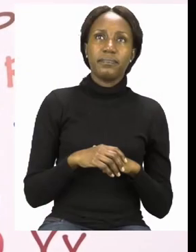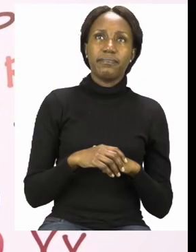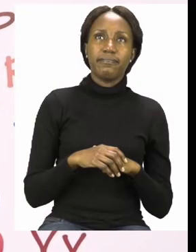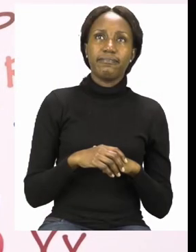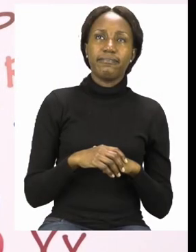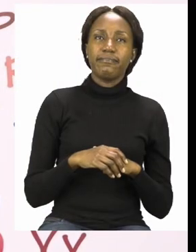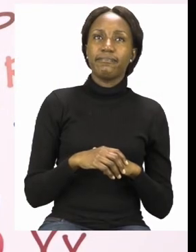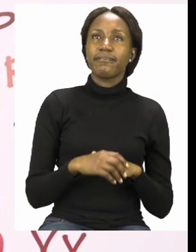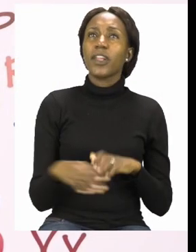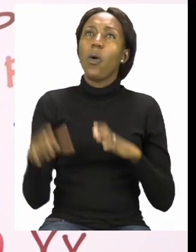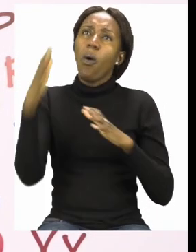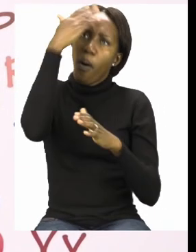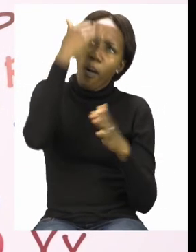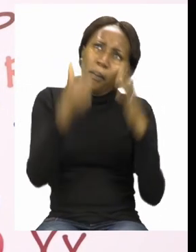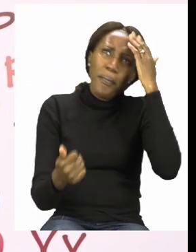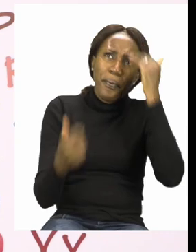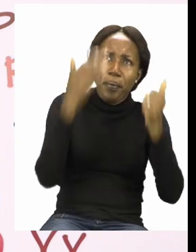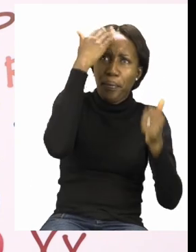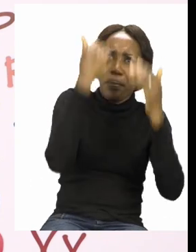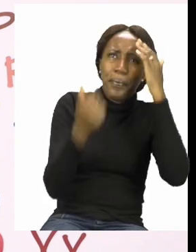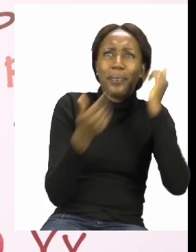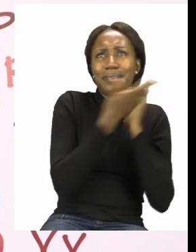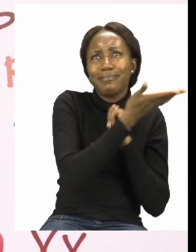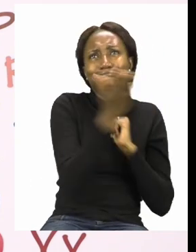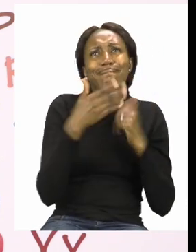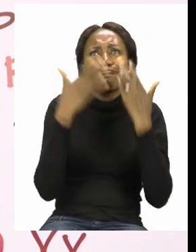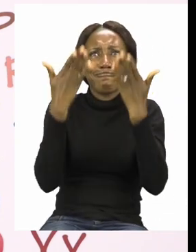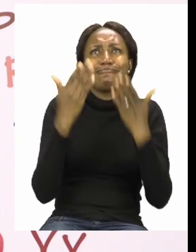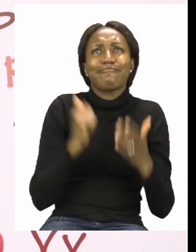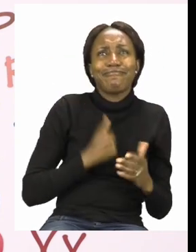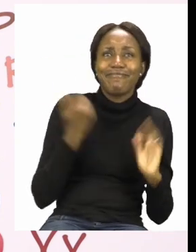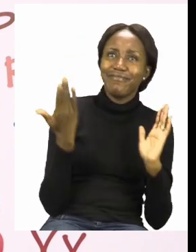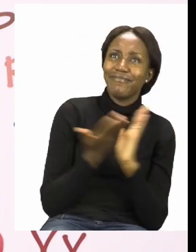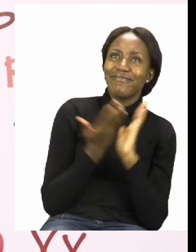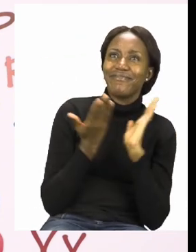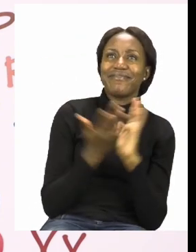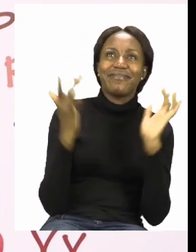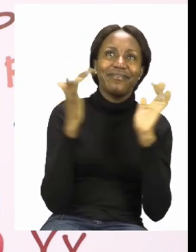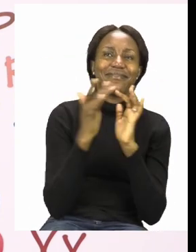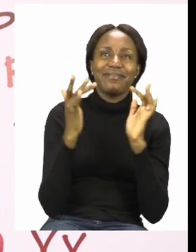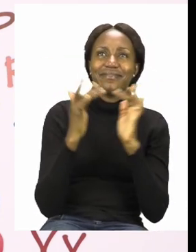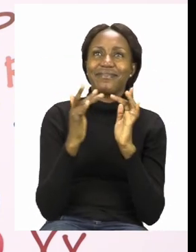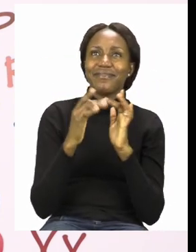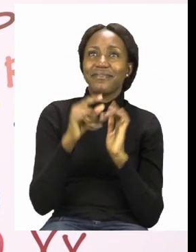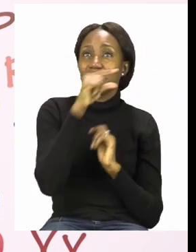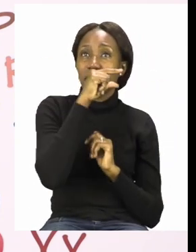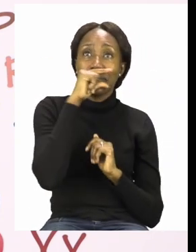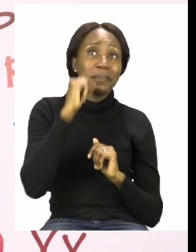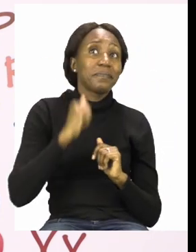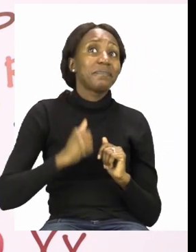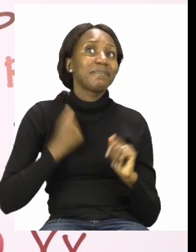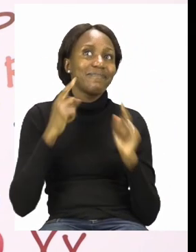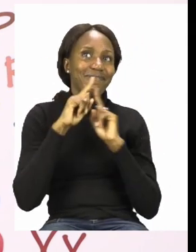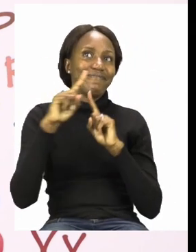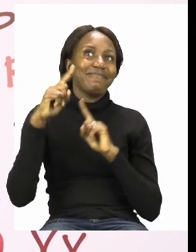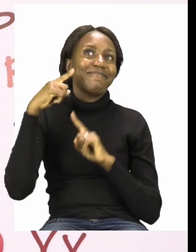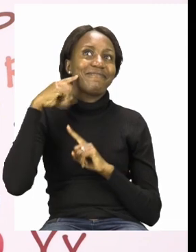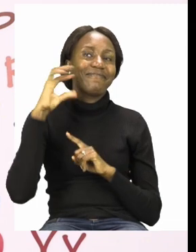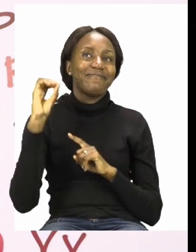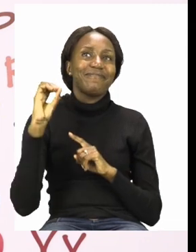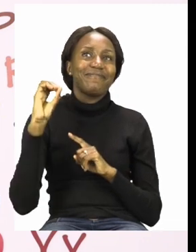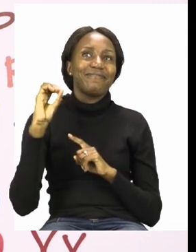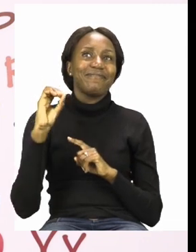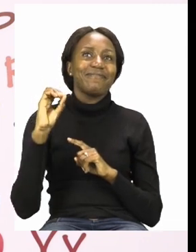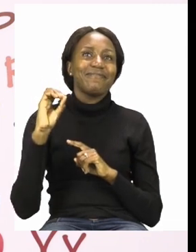Hello everyone and welcome to MyZone Online School. My name is Teacher